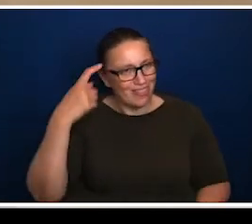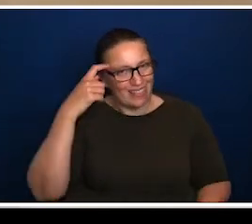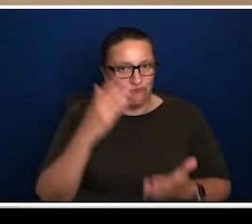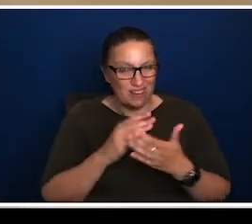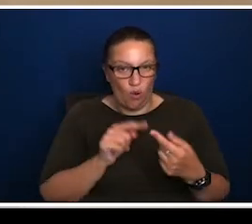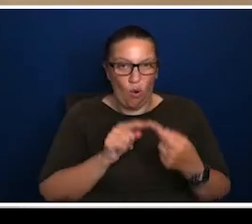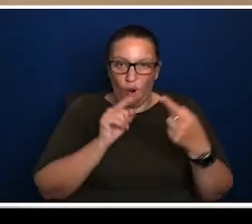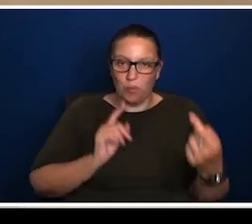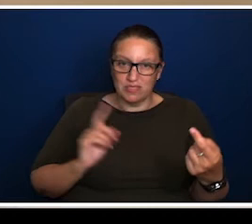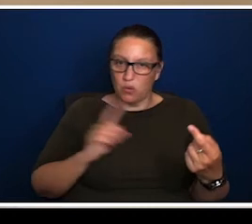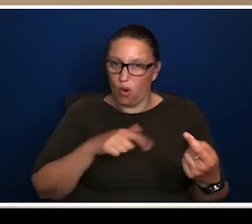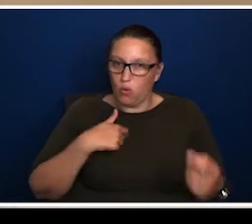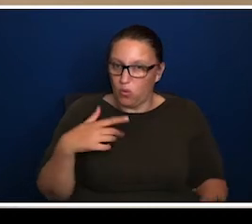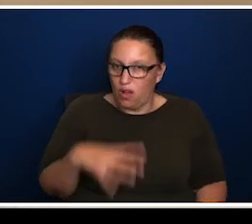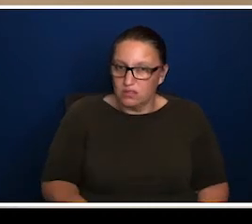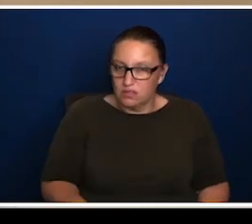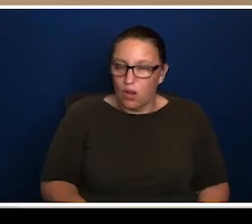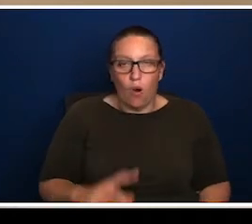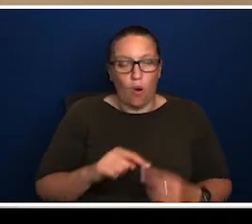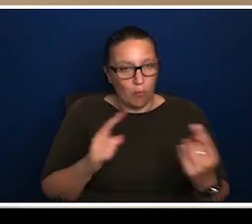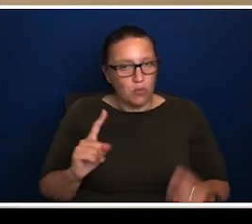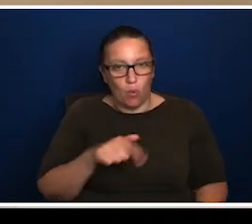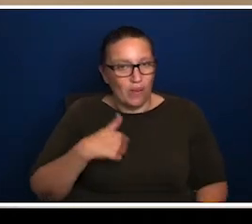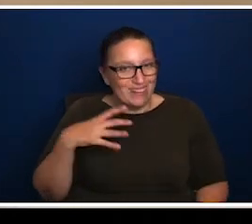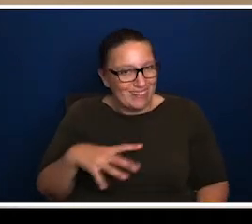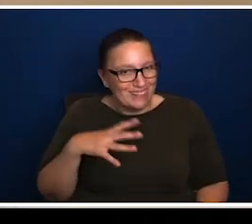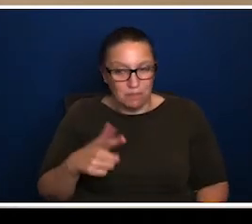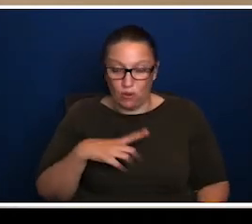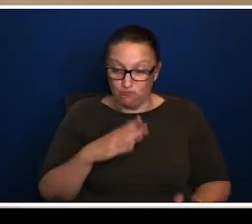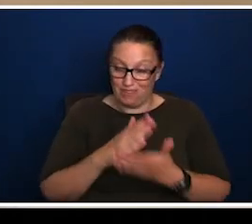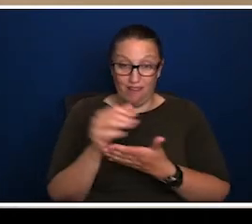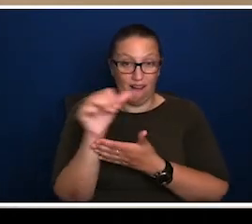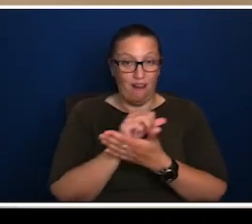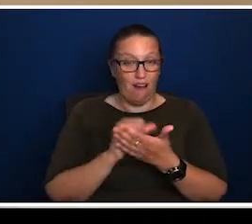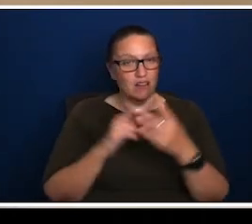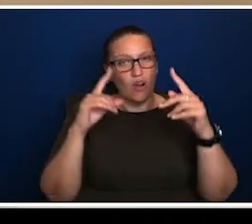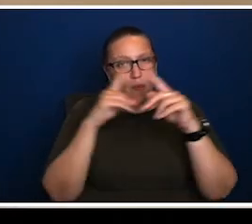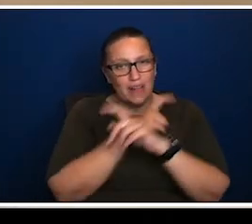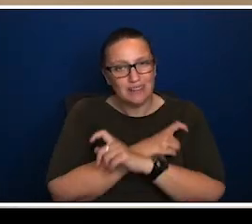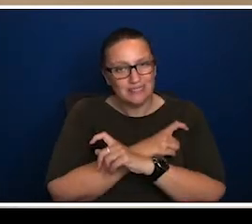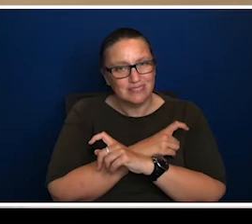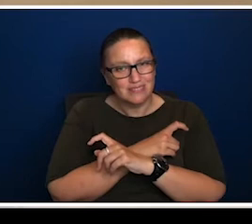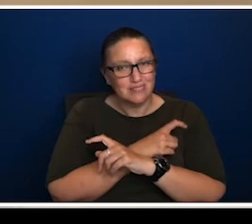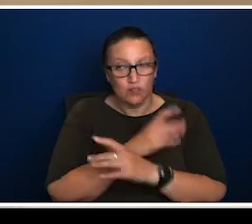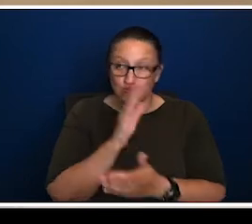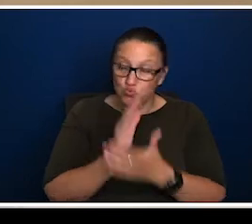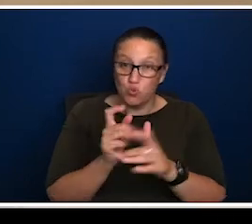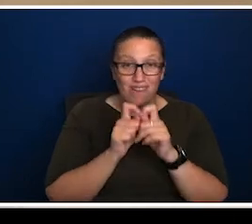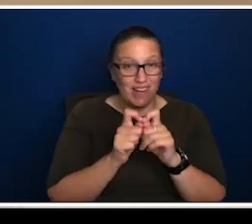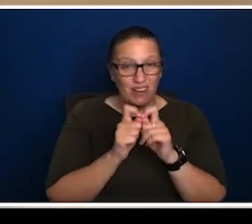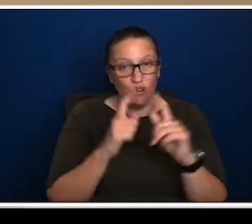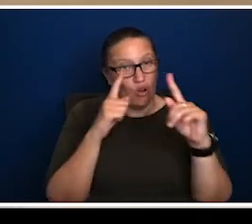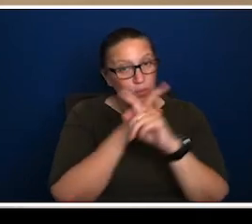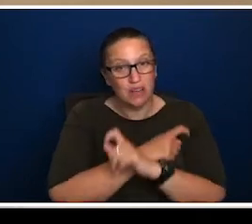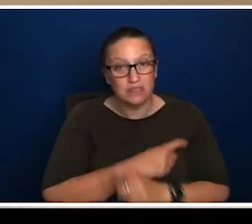counterproductive as it does not demonstrate the complexity inherent in the true value of arts for humanity and